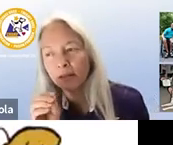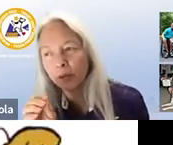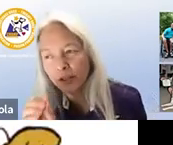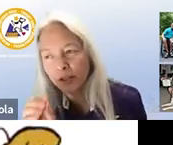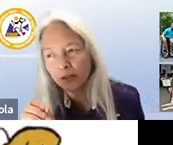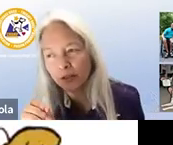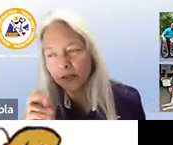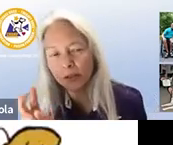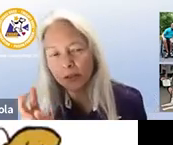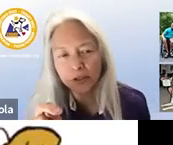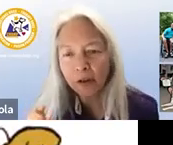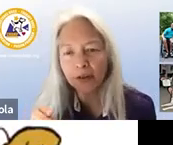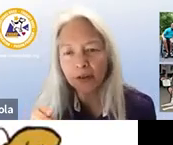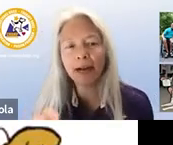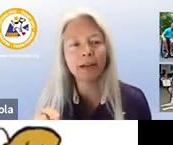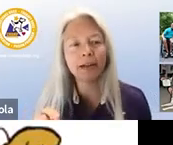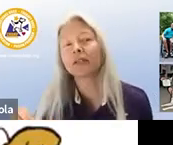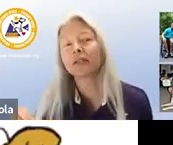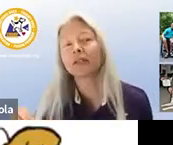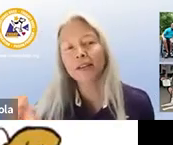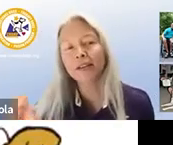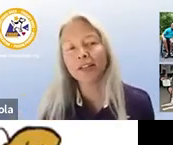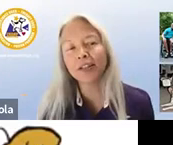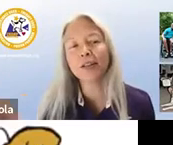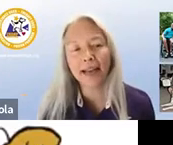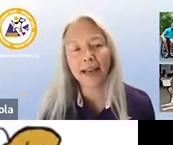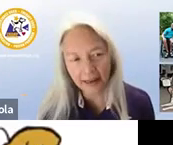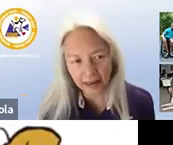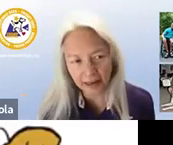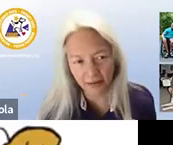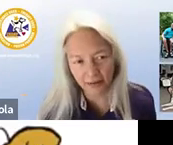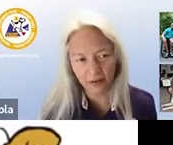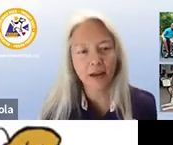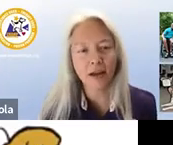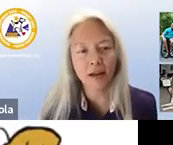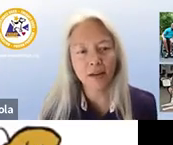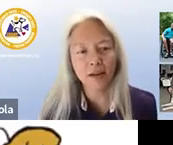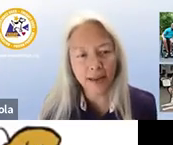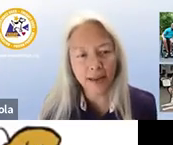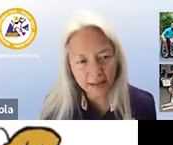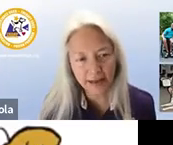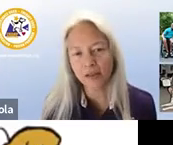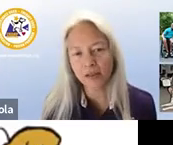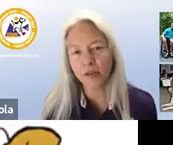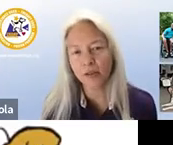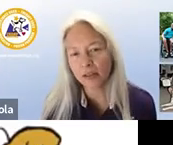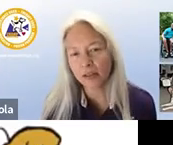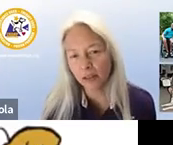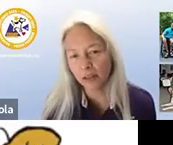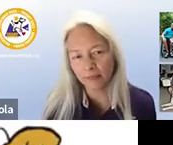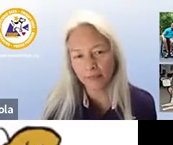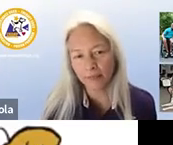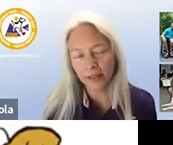as the questions the two questions you are allowed to ask are things that you cannot ask you can't ask about someone's